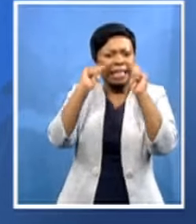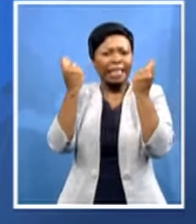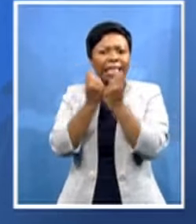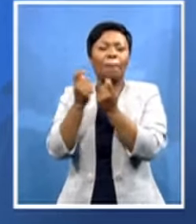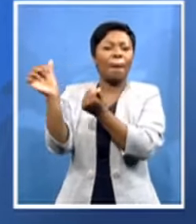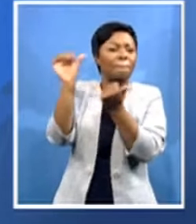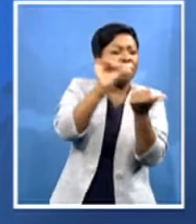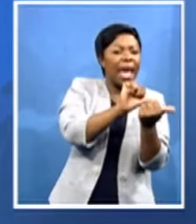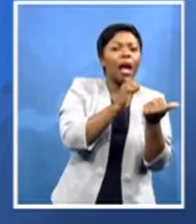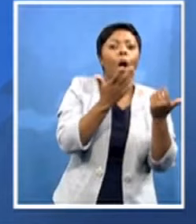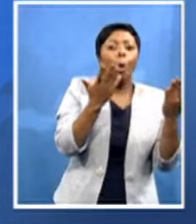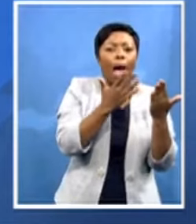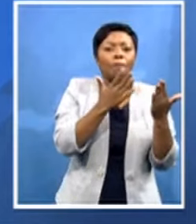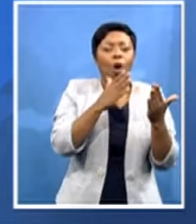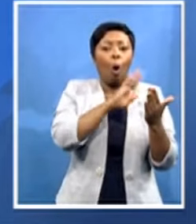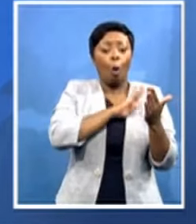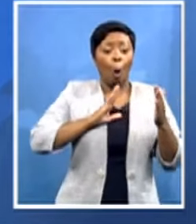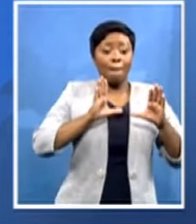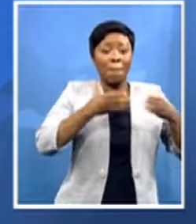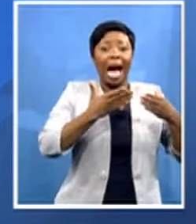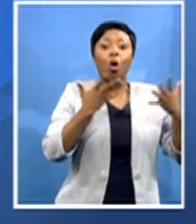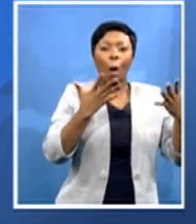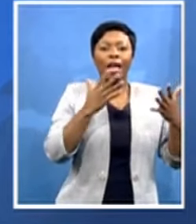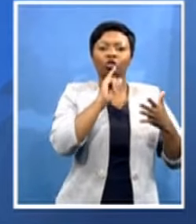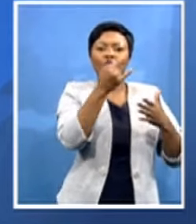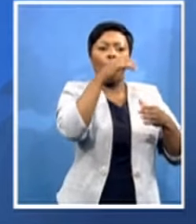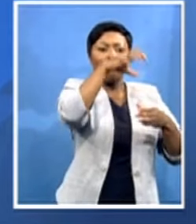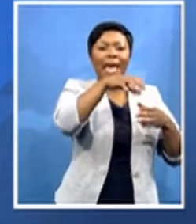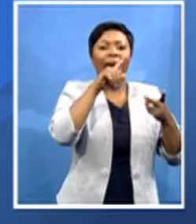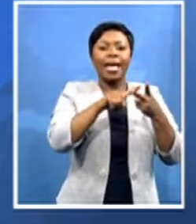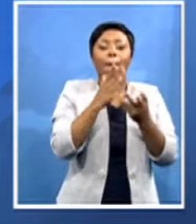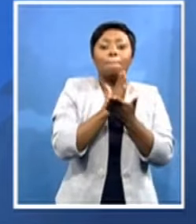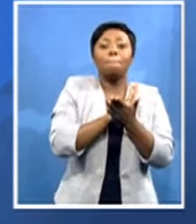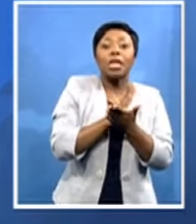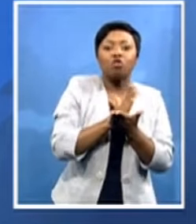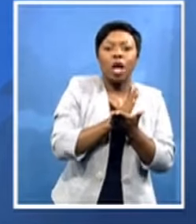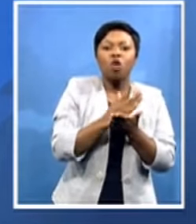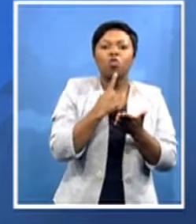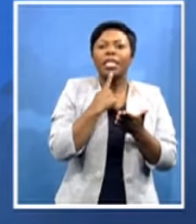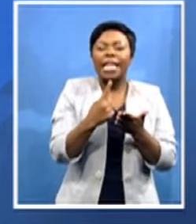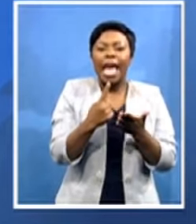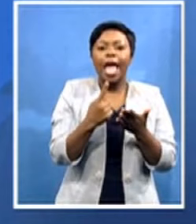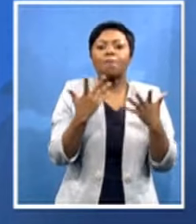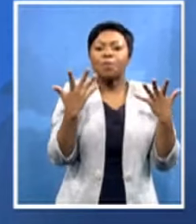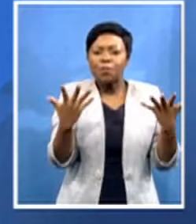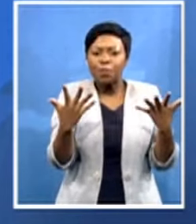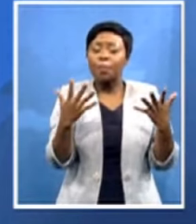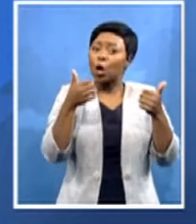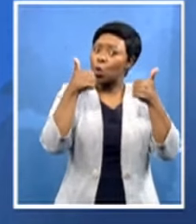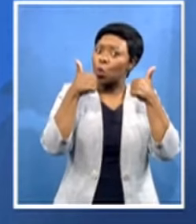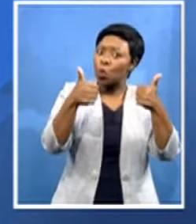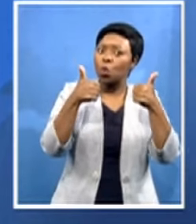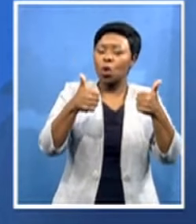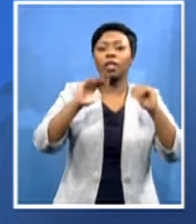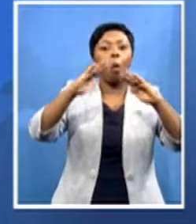yen job at midland that they are getting very good welcome and they they are being